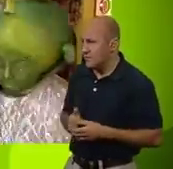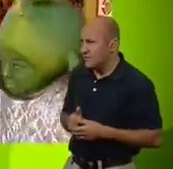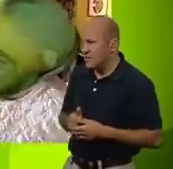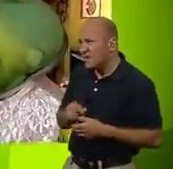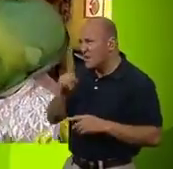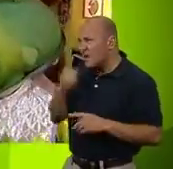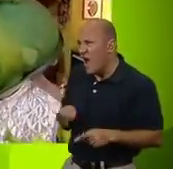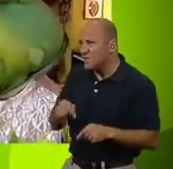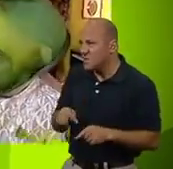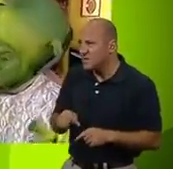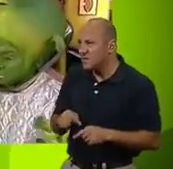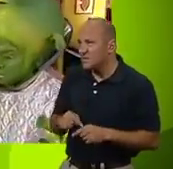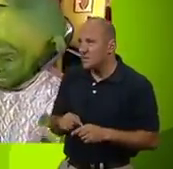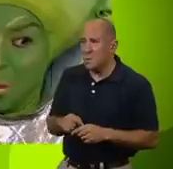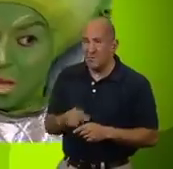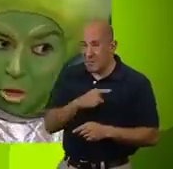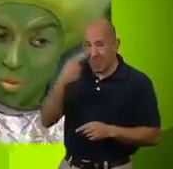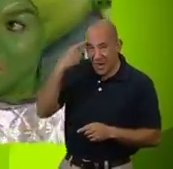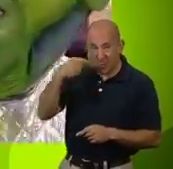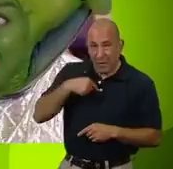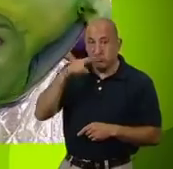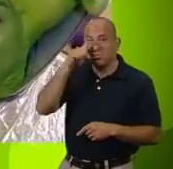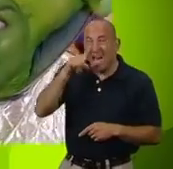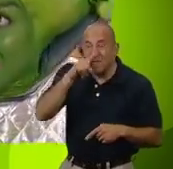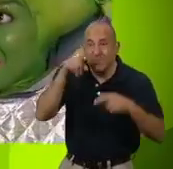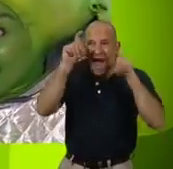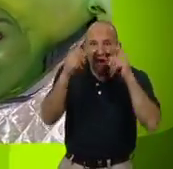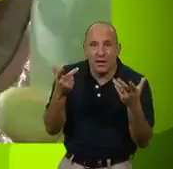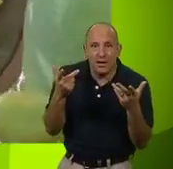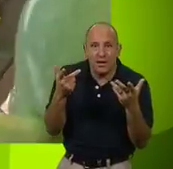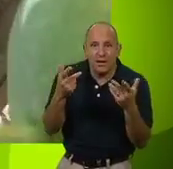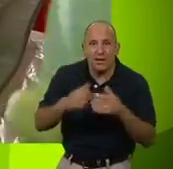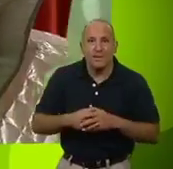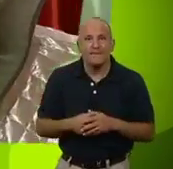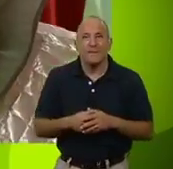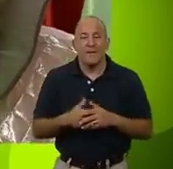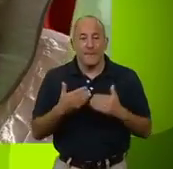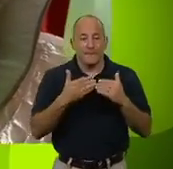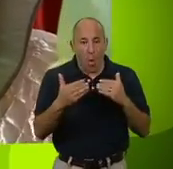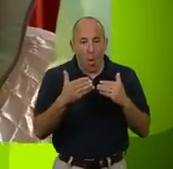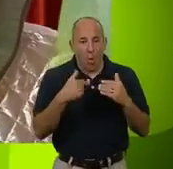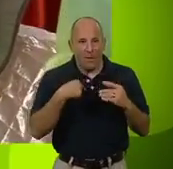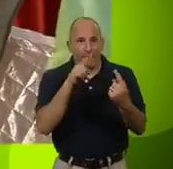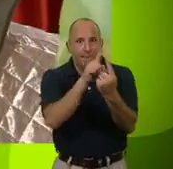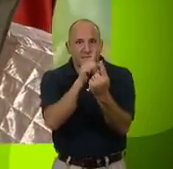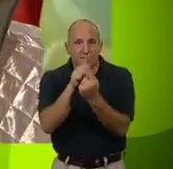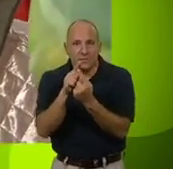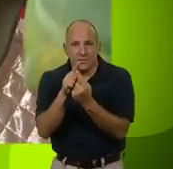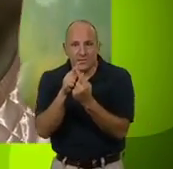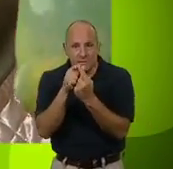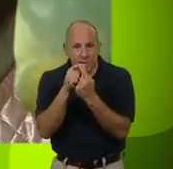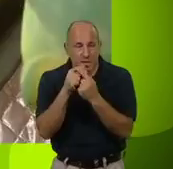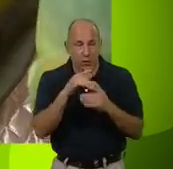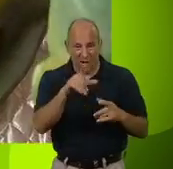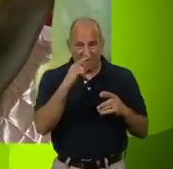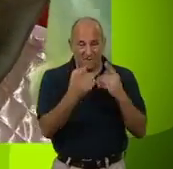We can't go through with this. They think we're humans pretending to be aliens. The more humans we encounter, the more likely it is we get